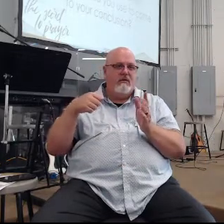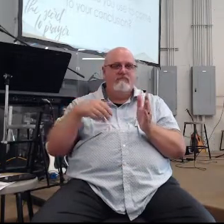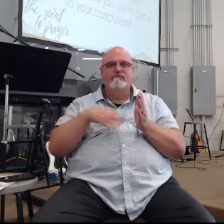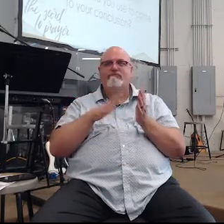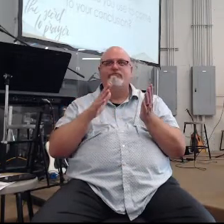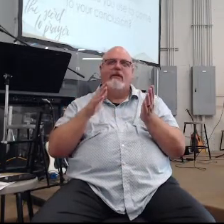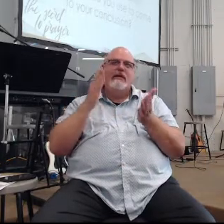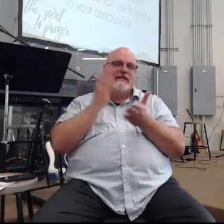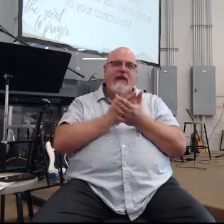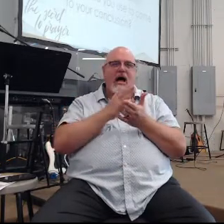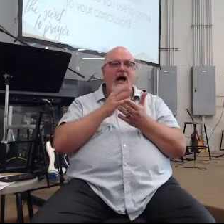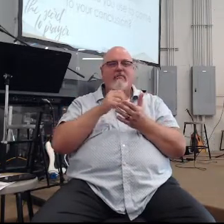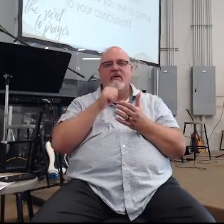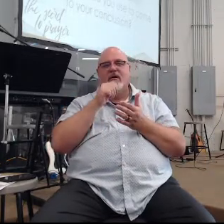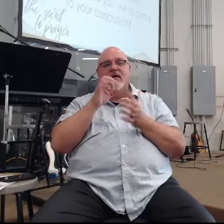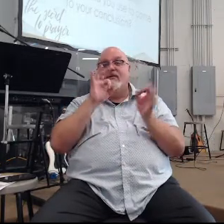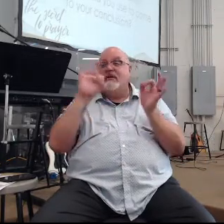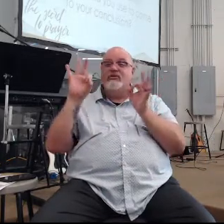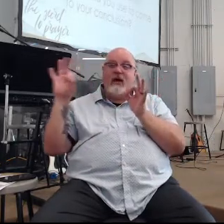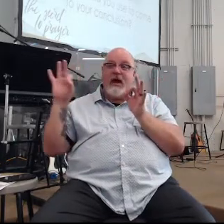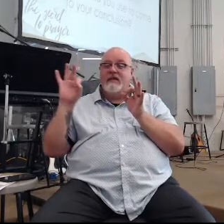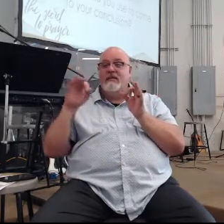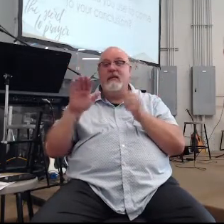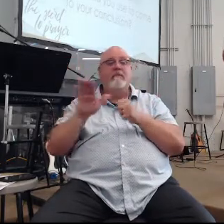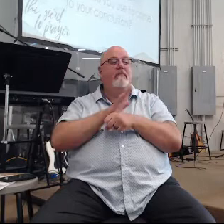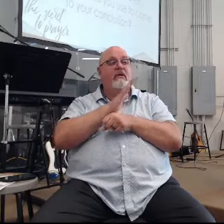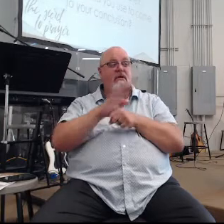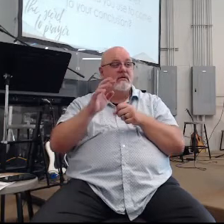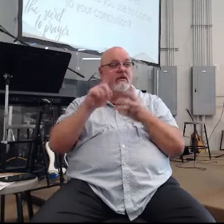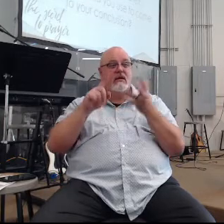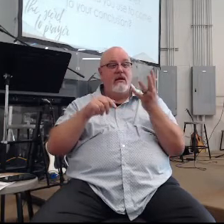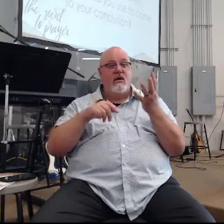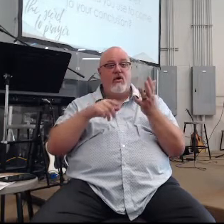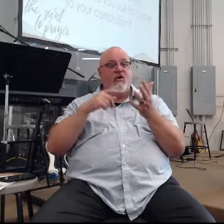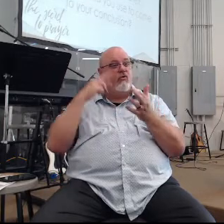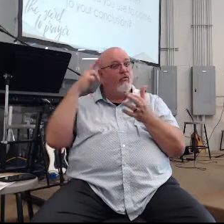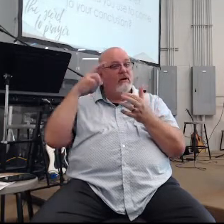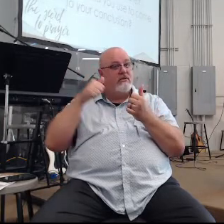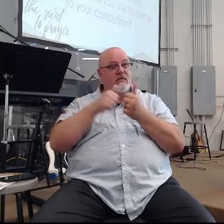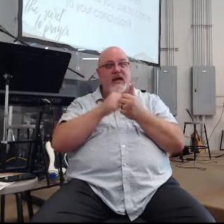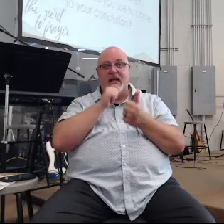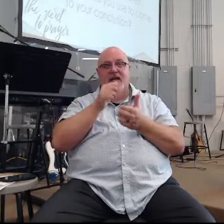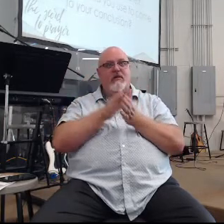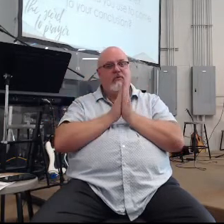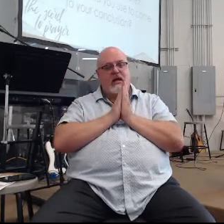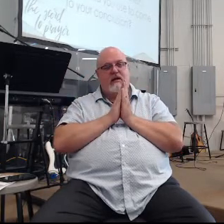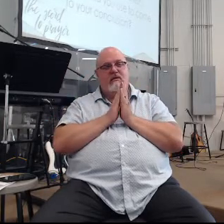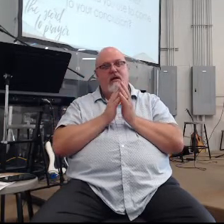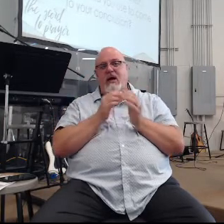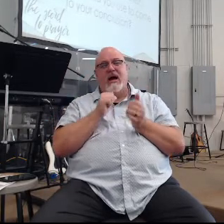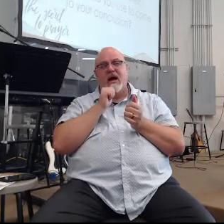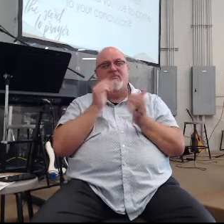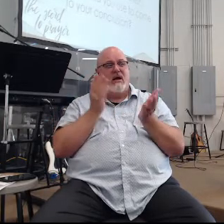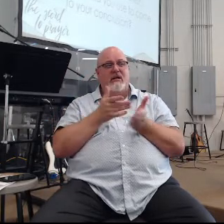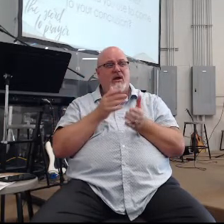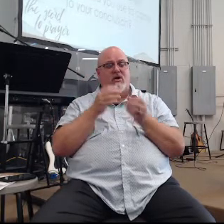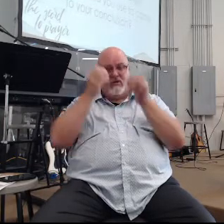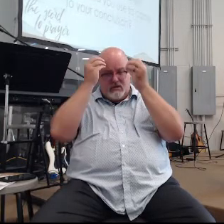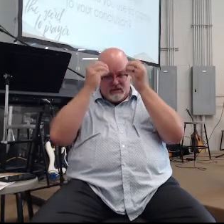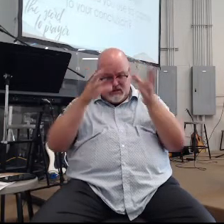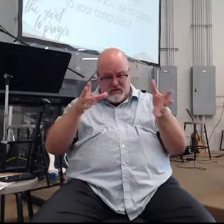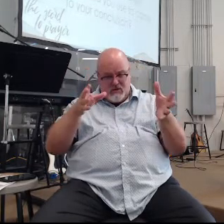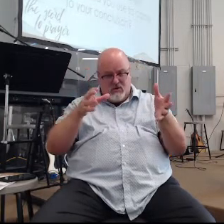too busy like being distracted like not all those things right I'm not here to tell you about those obstacles